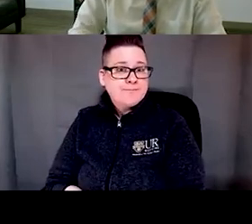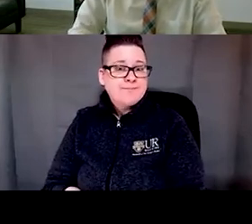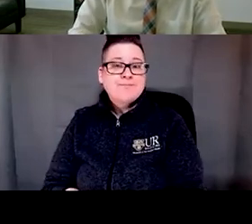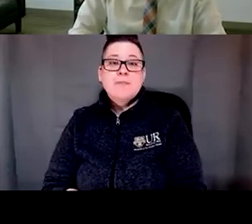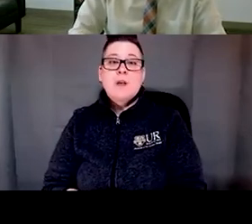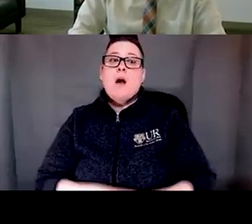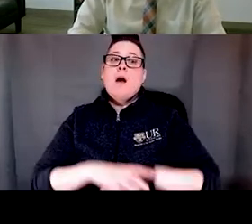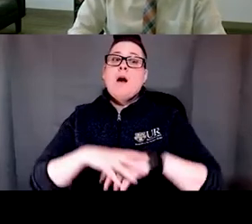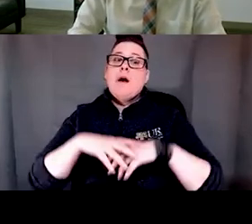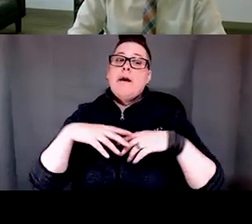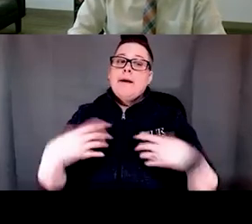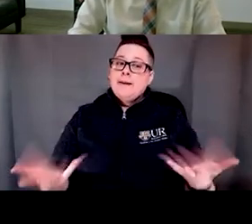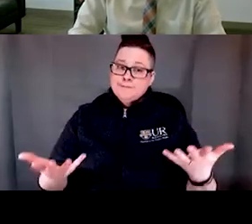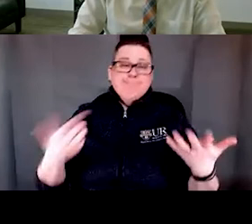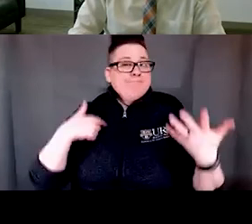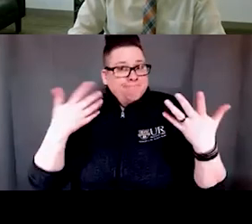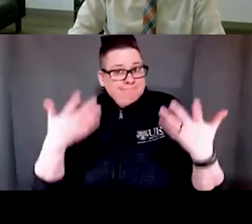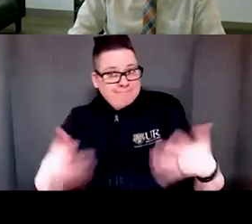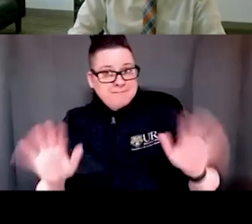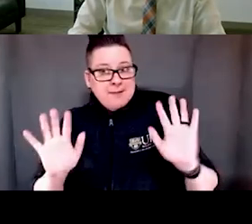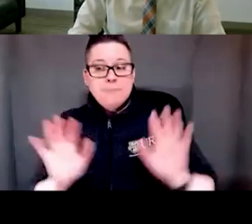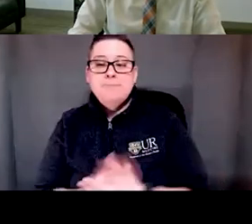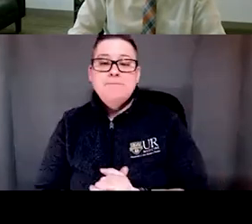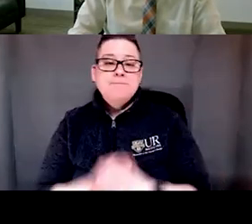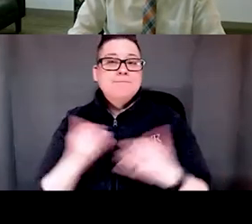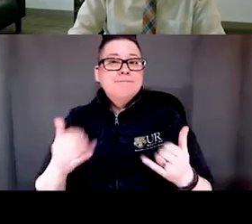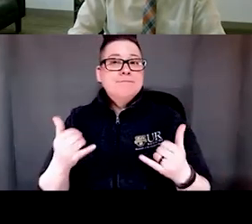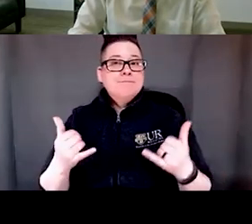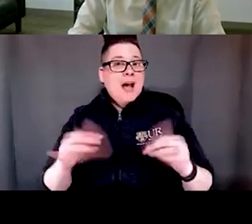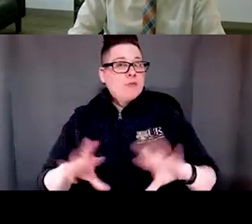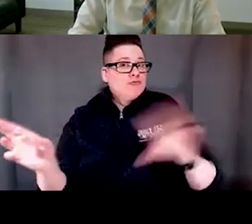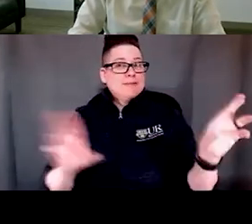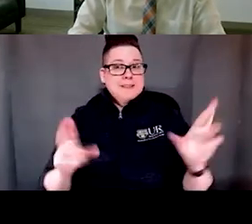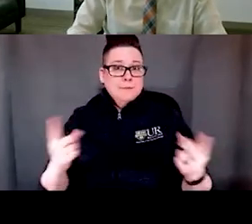I am done and I'll open up the questions